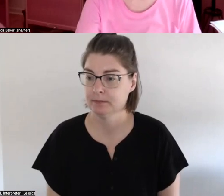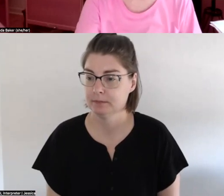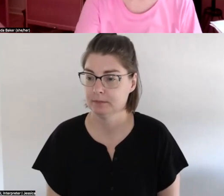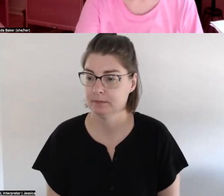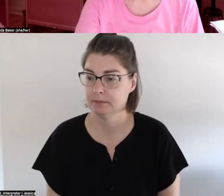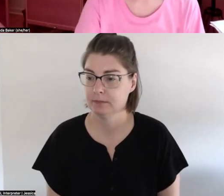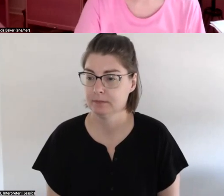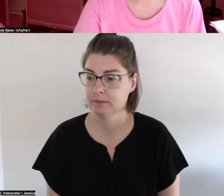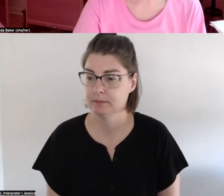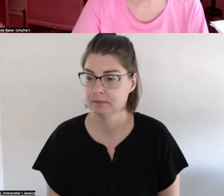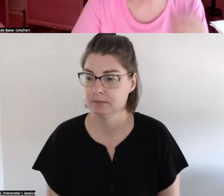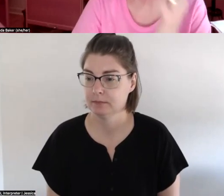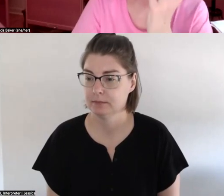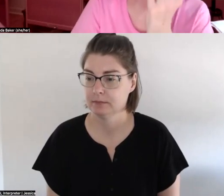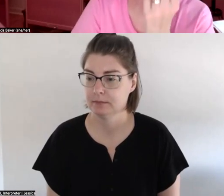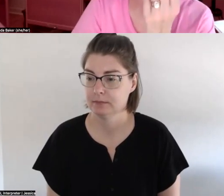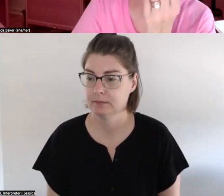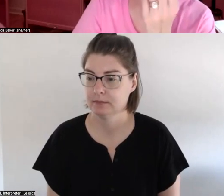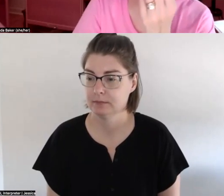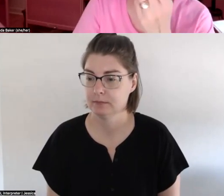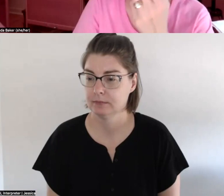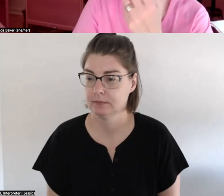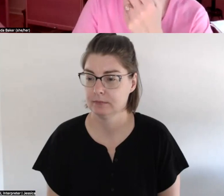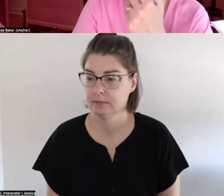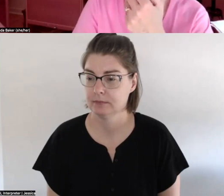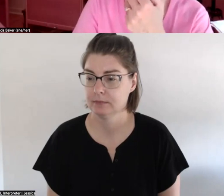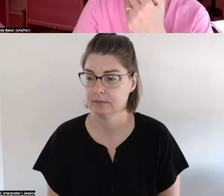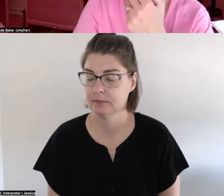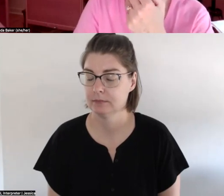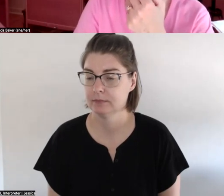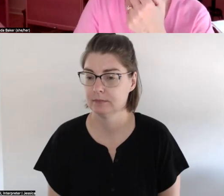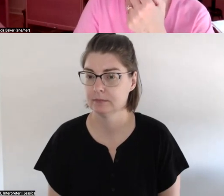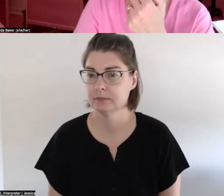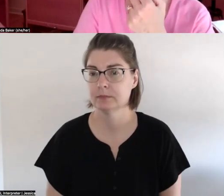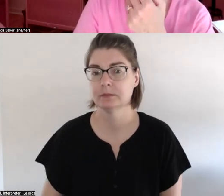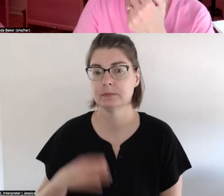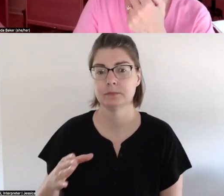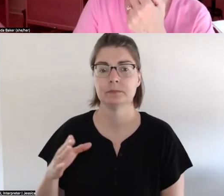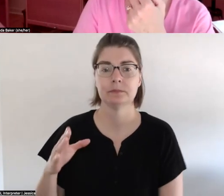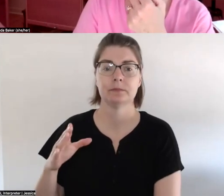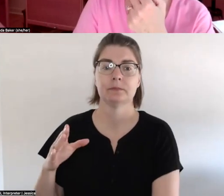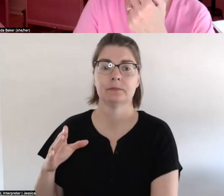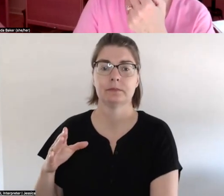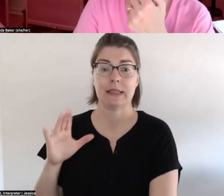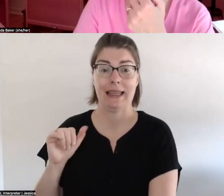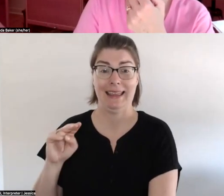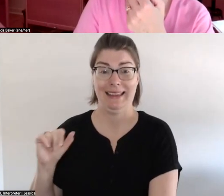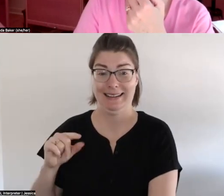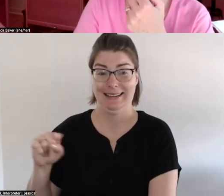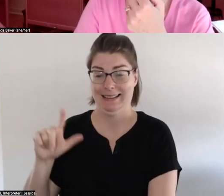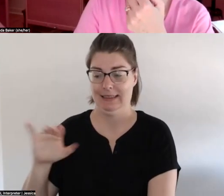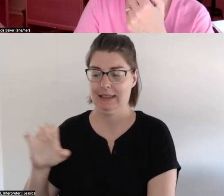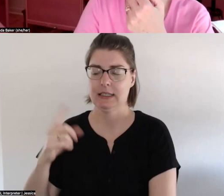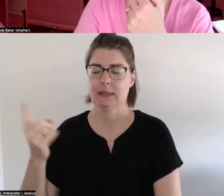so um one of our participants commented that um the indigenous people are going through a